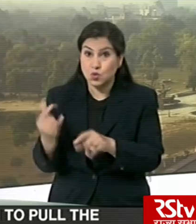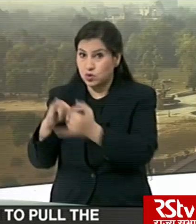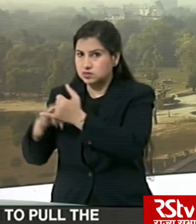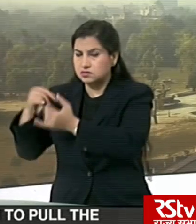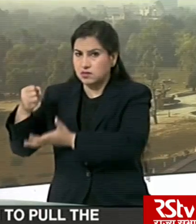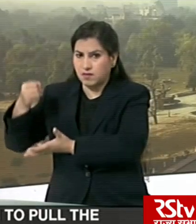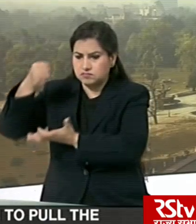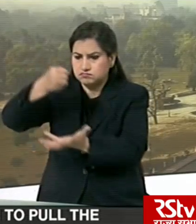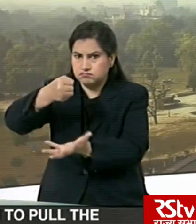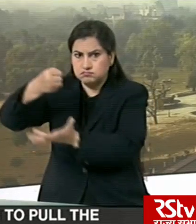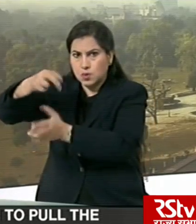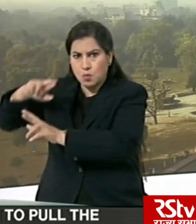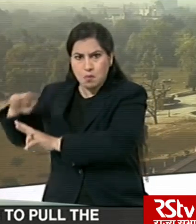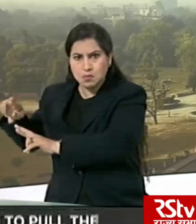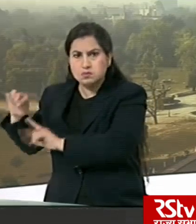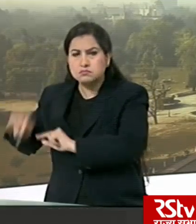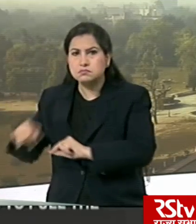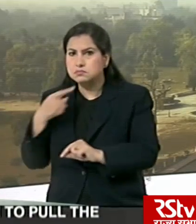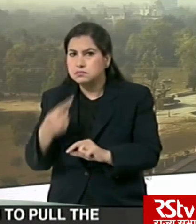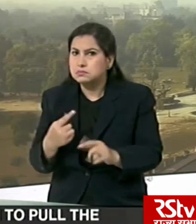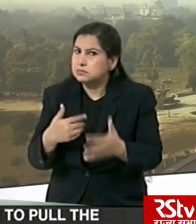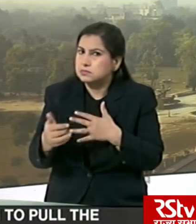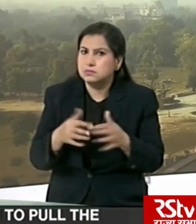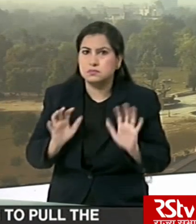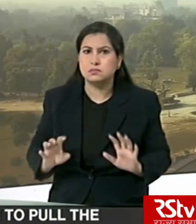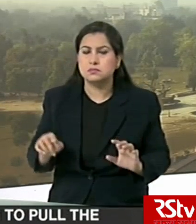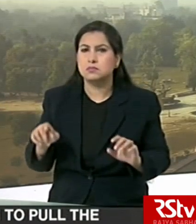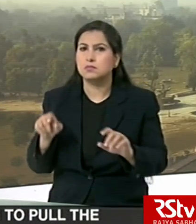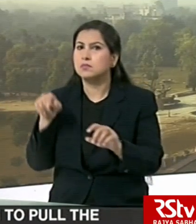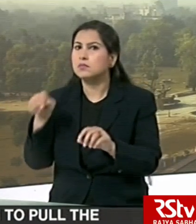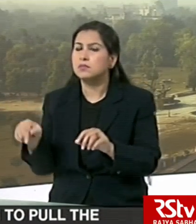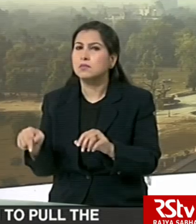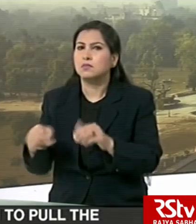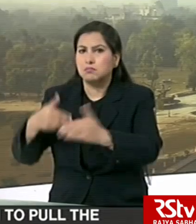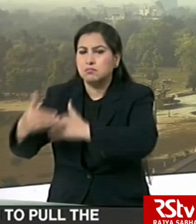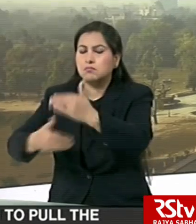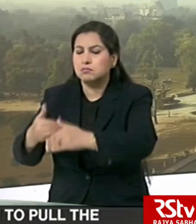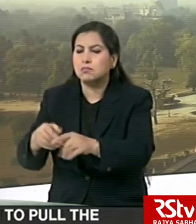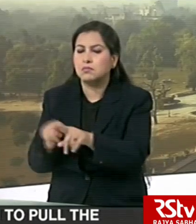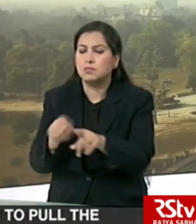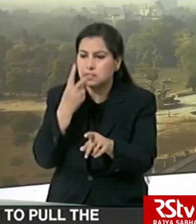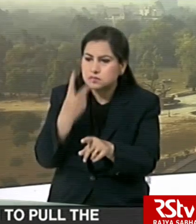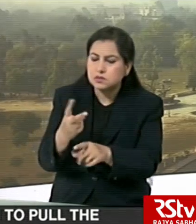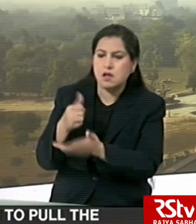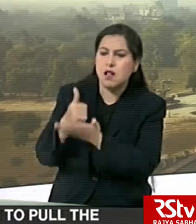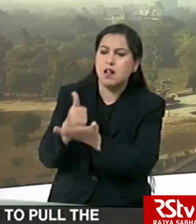and would work with the partners to fill any gaps to ensure its work continues uninterrupted.